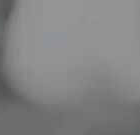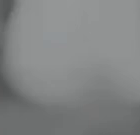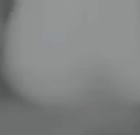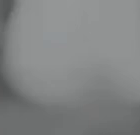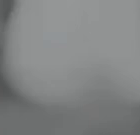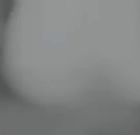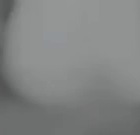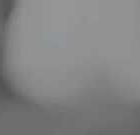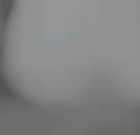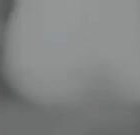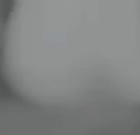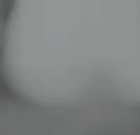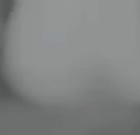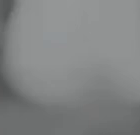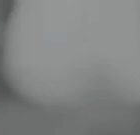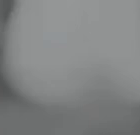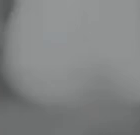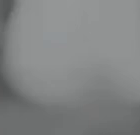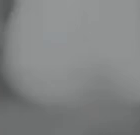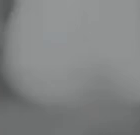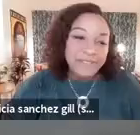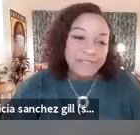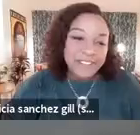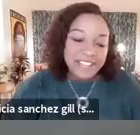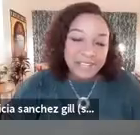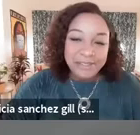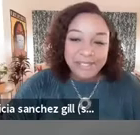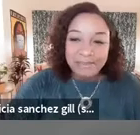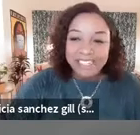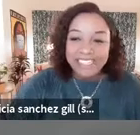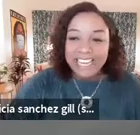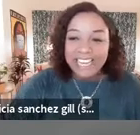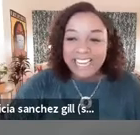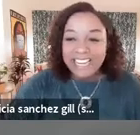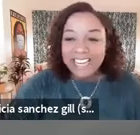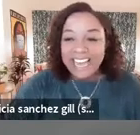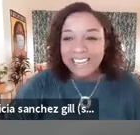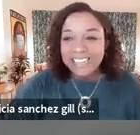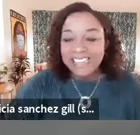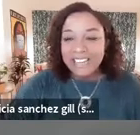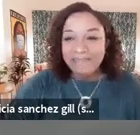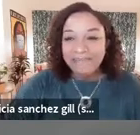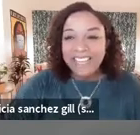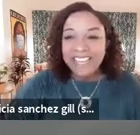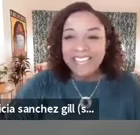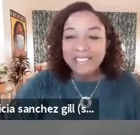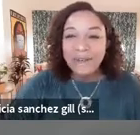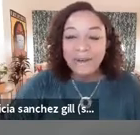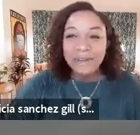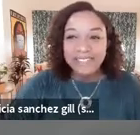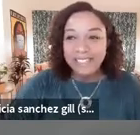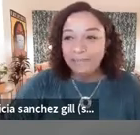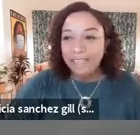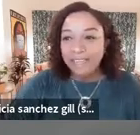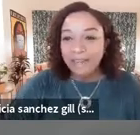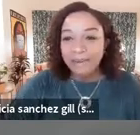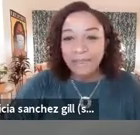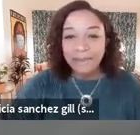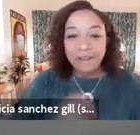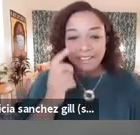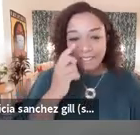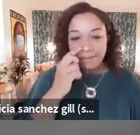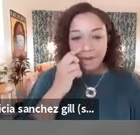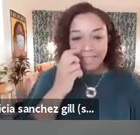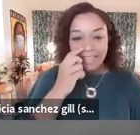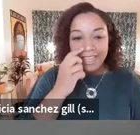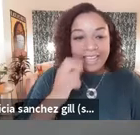over to alicia beautiful thank you so much diana and um so good to be here